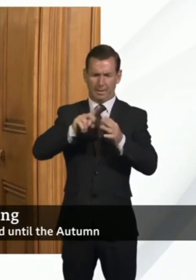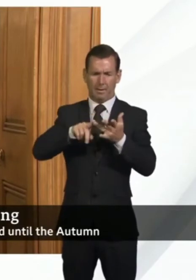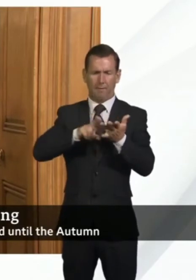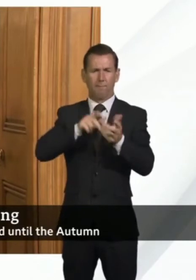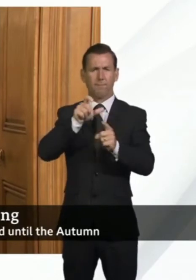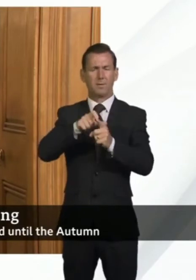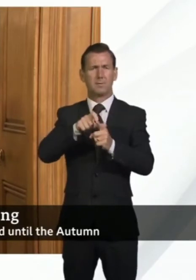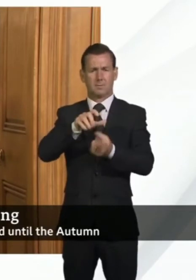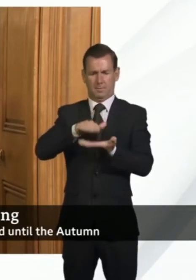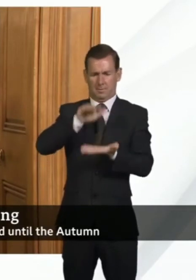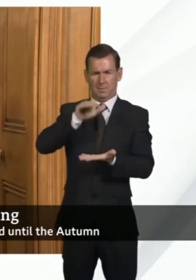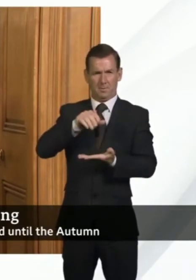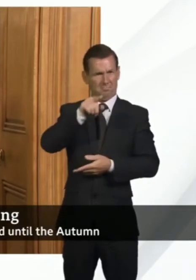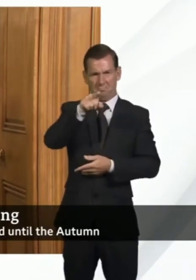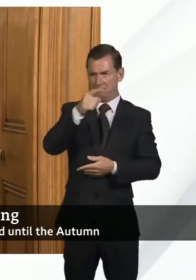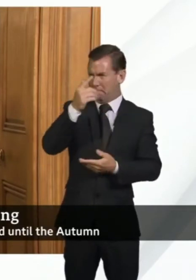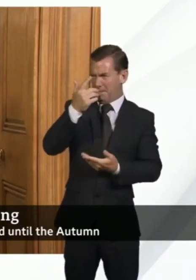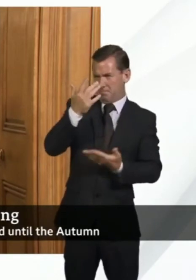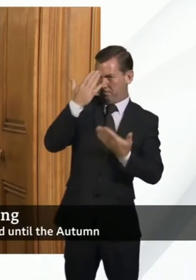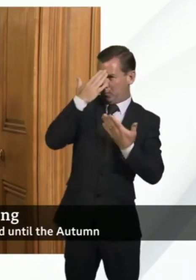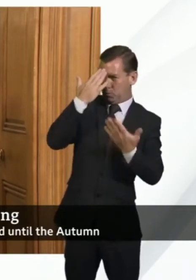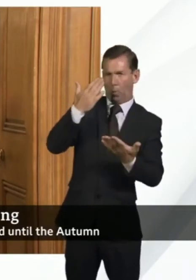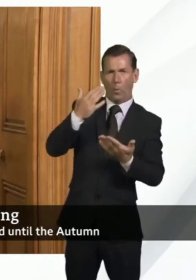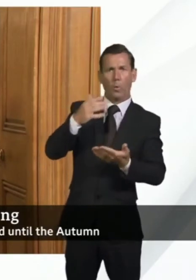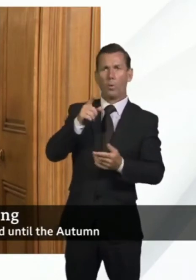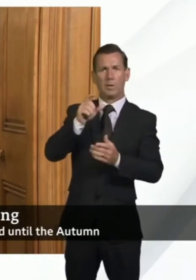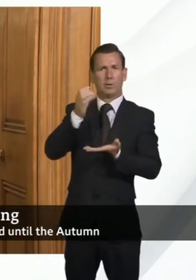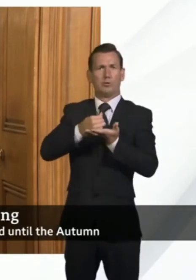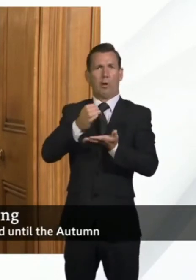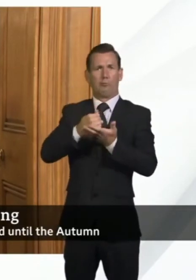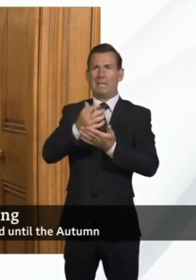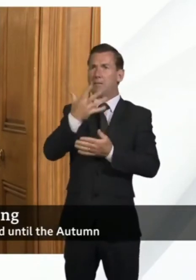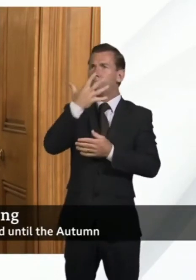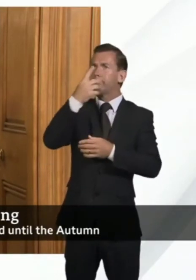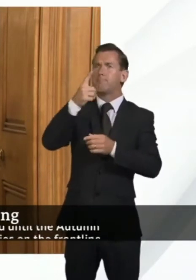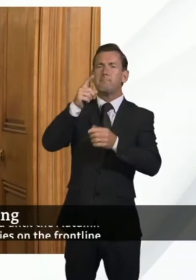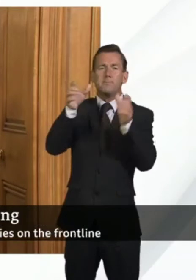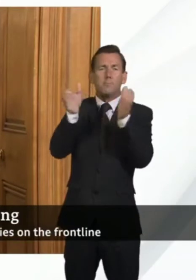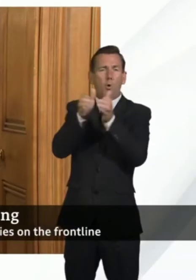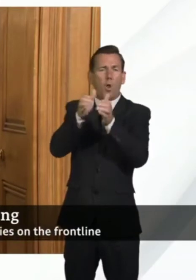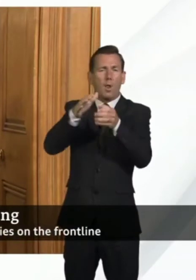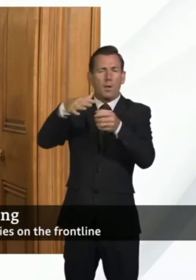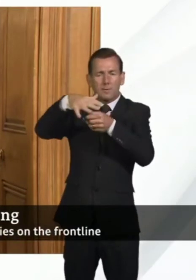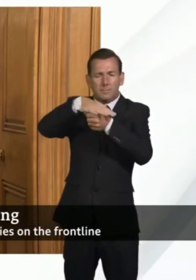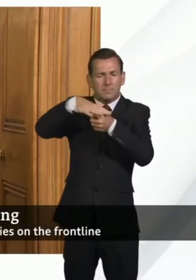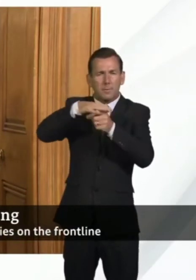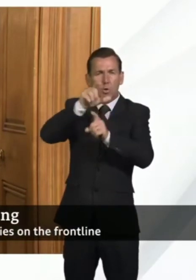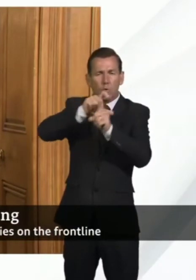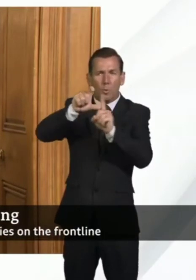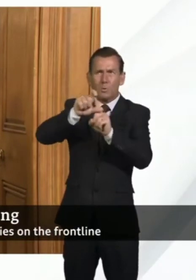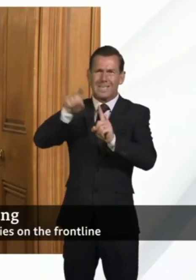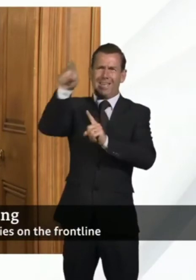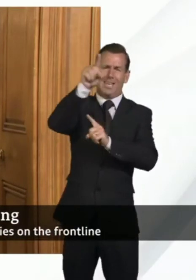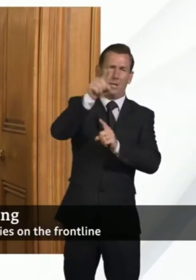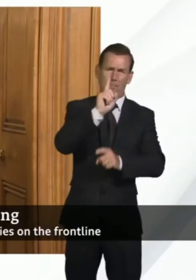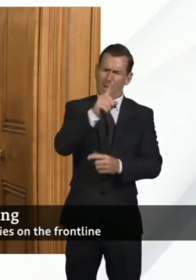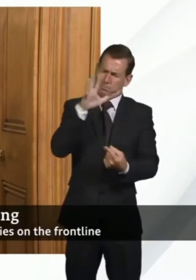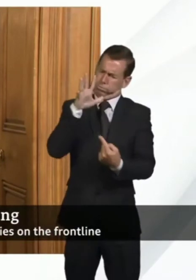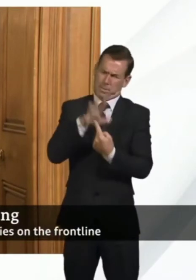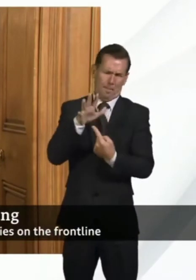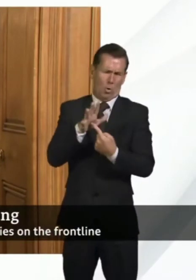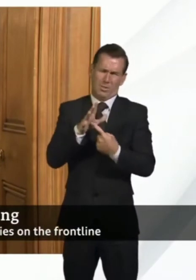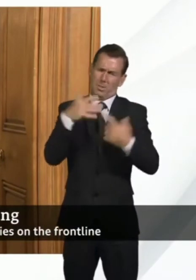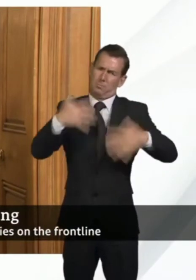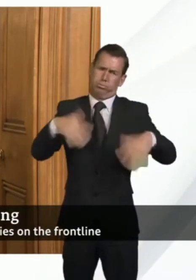know nationally, but who are a lifeline to communities at a local level. And on top of that, I can also announce today that we're